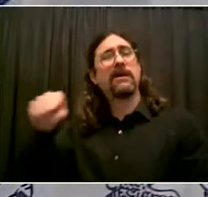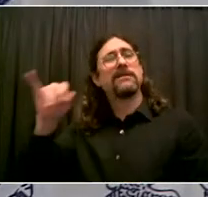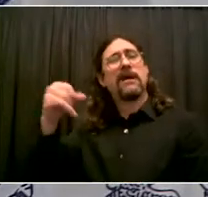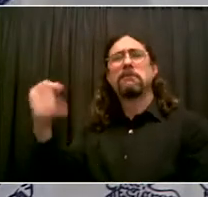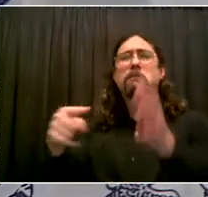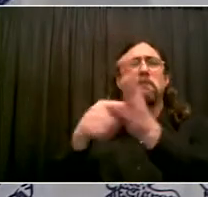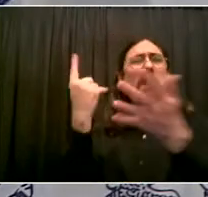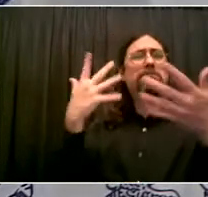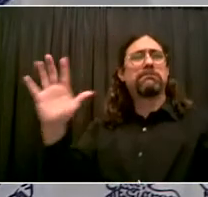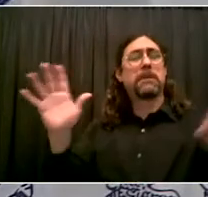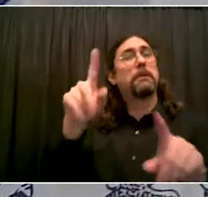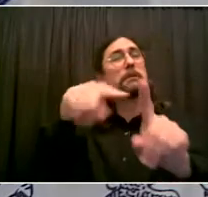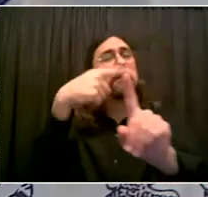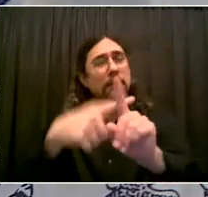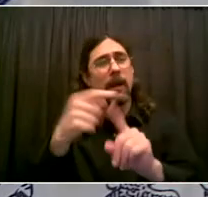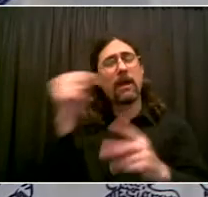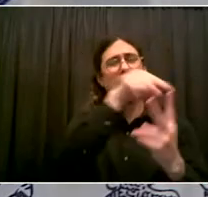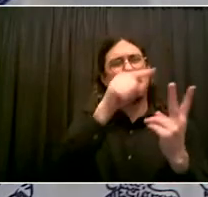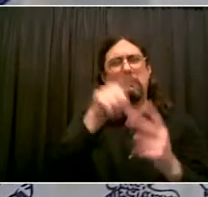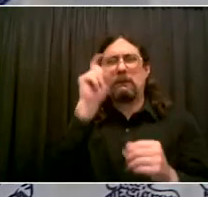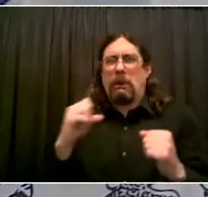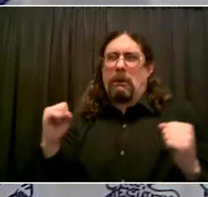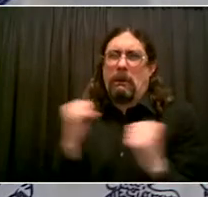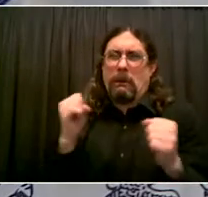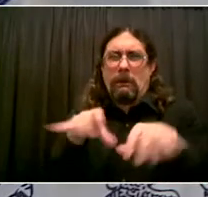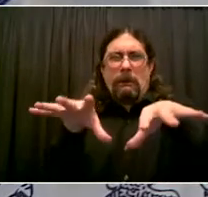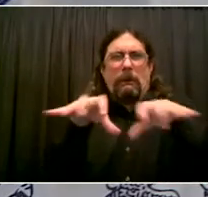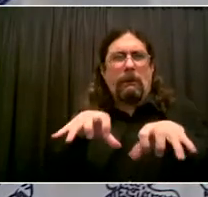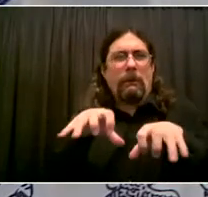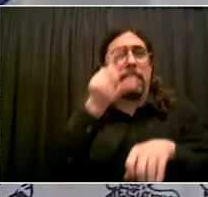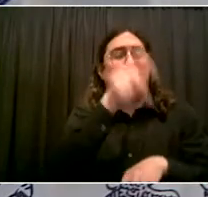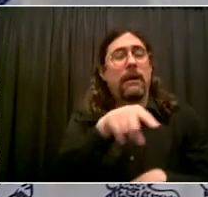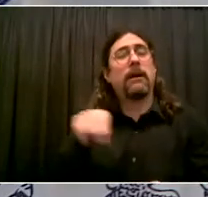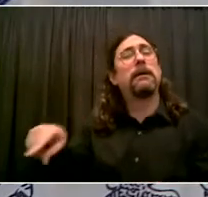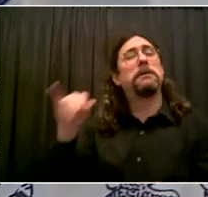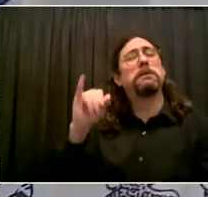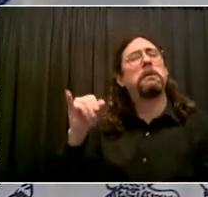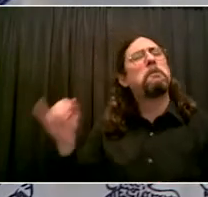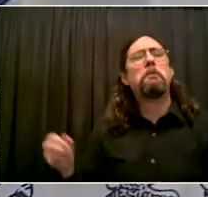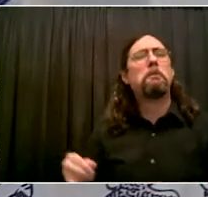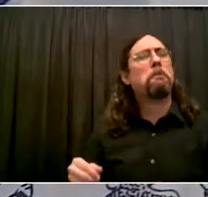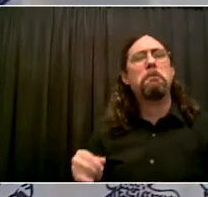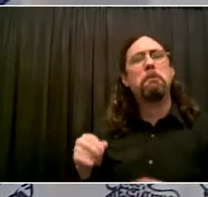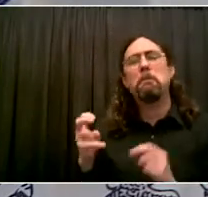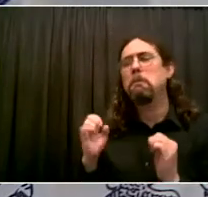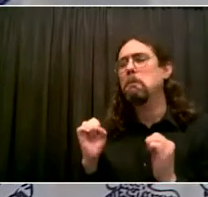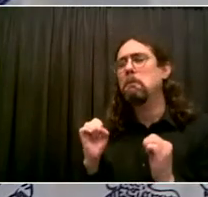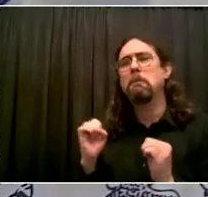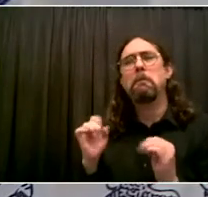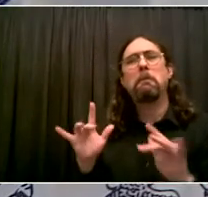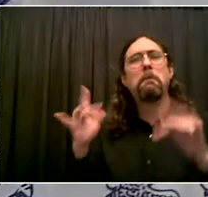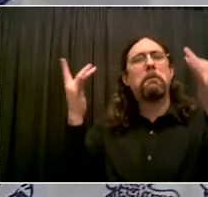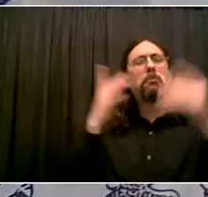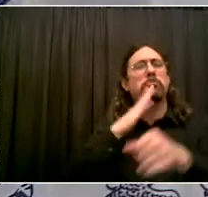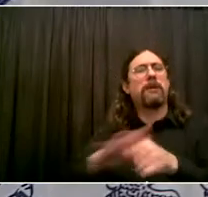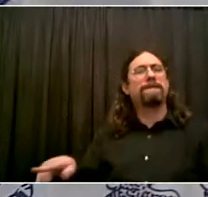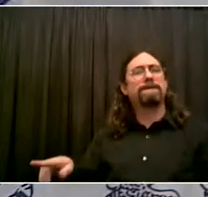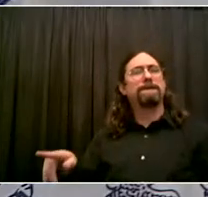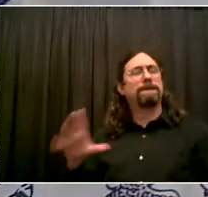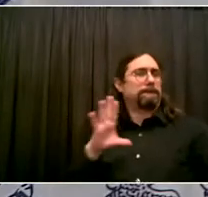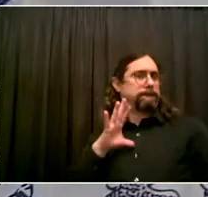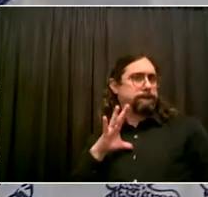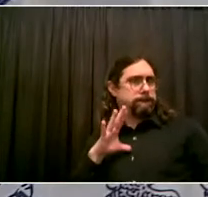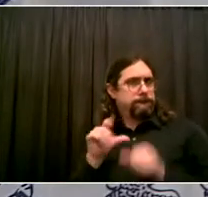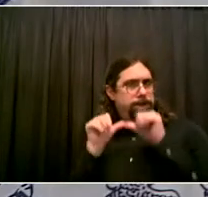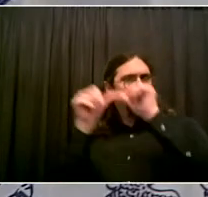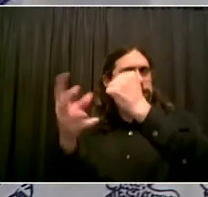talking to residents there who were looking forward to the Johnson & Johnson vaccine because they wanted to do one and done. They were happy